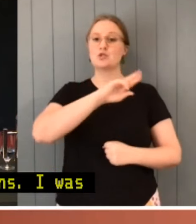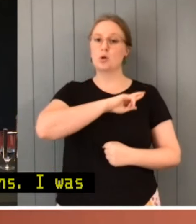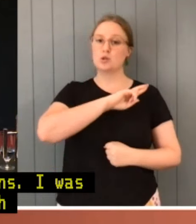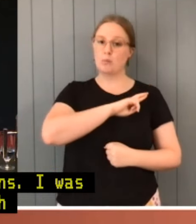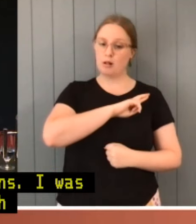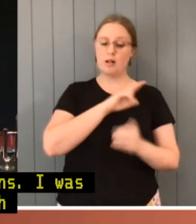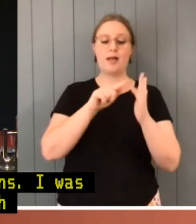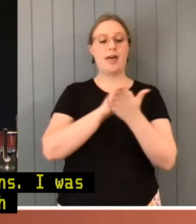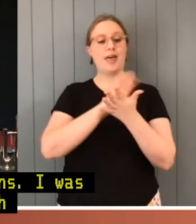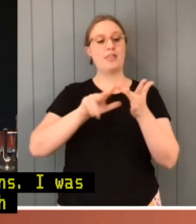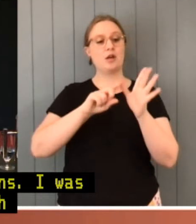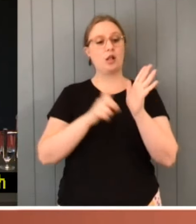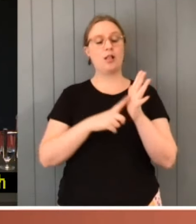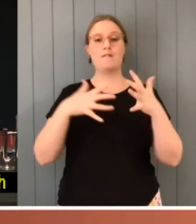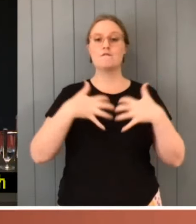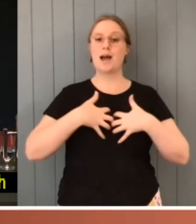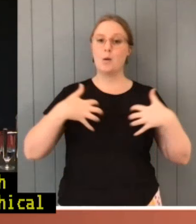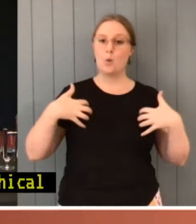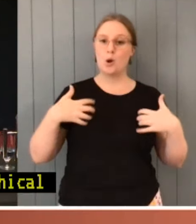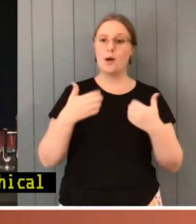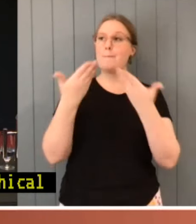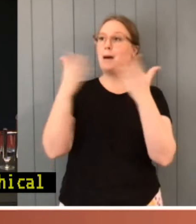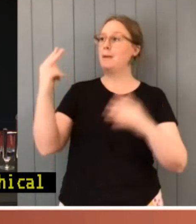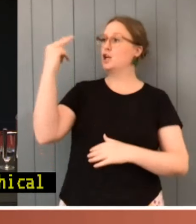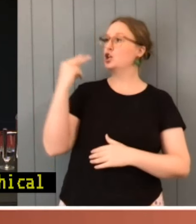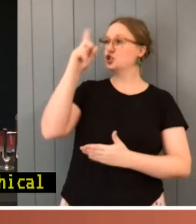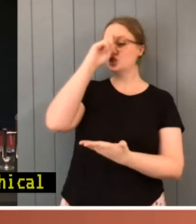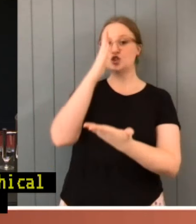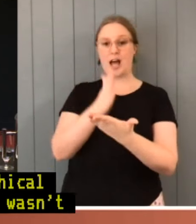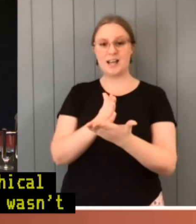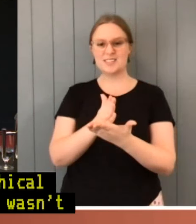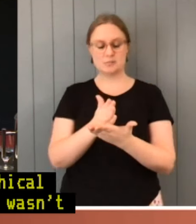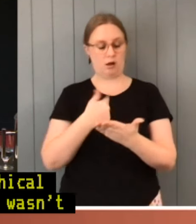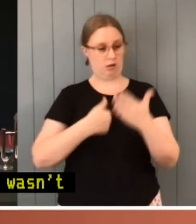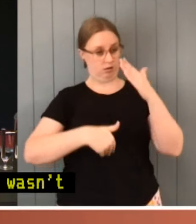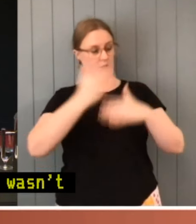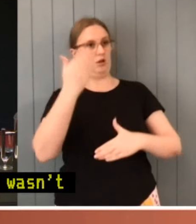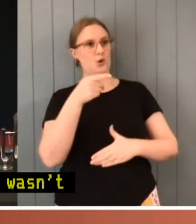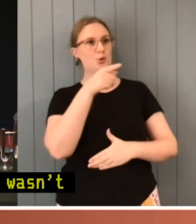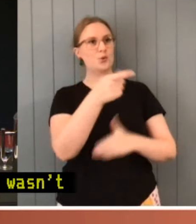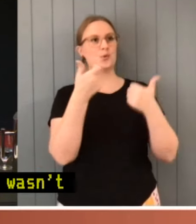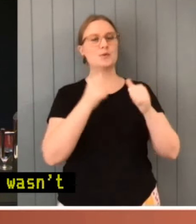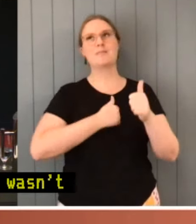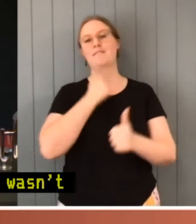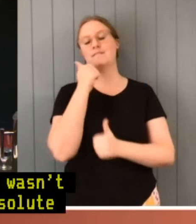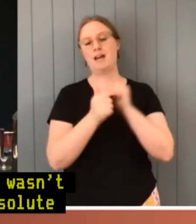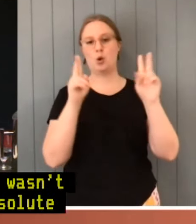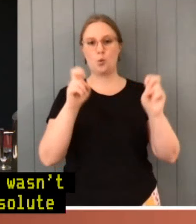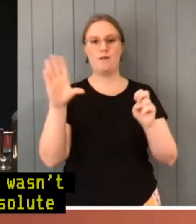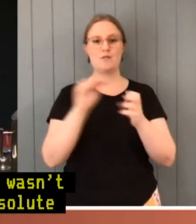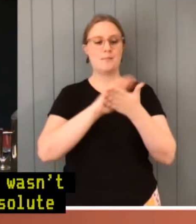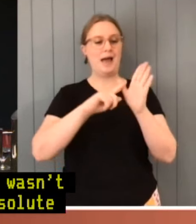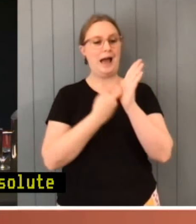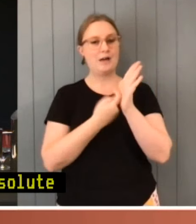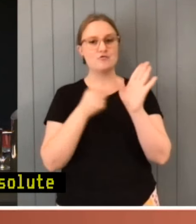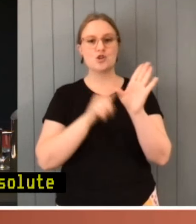I wasn't expecting you to use my absolute favourite quote from Harry about accountability occurring